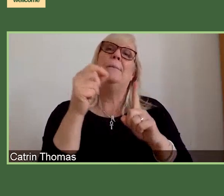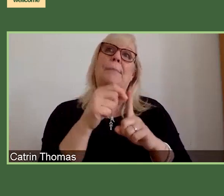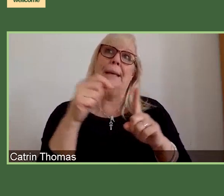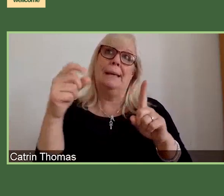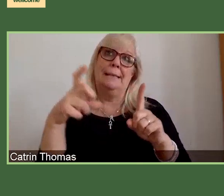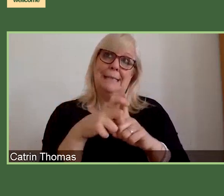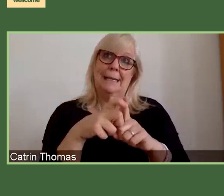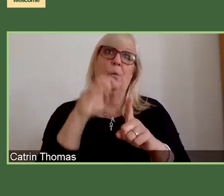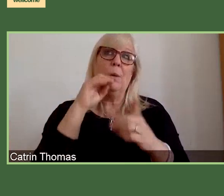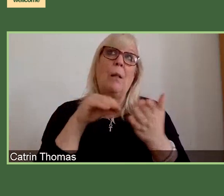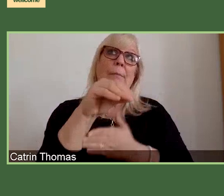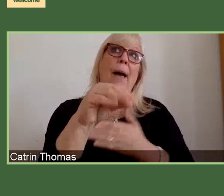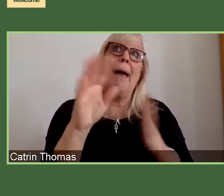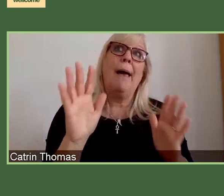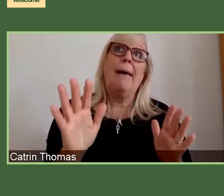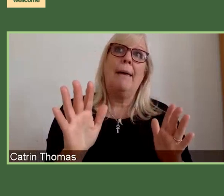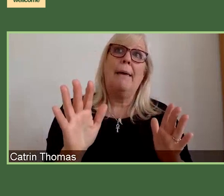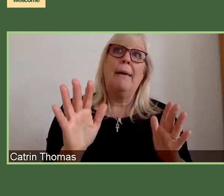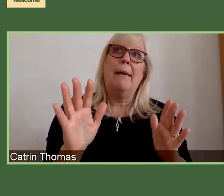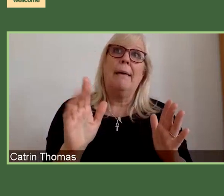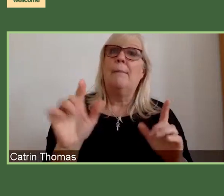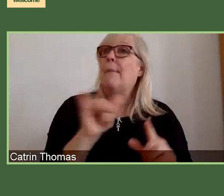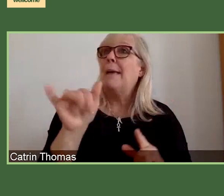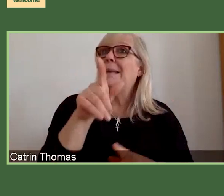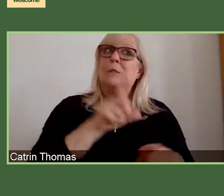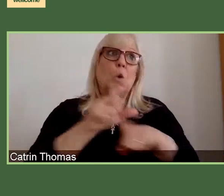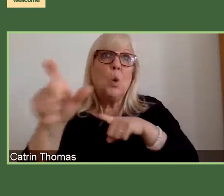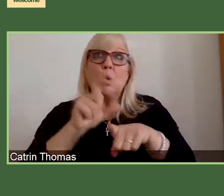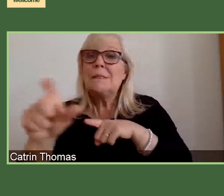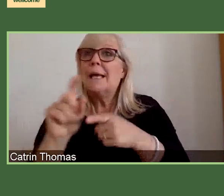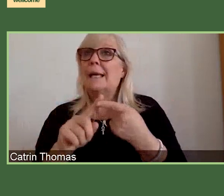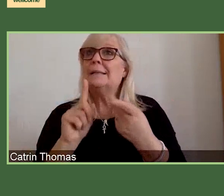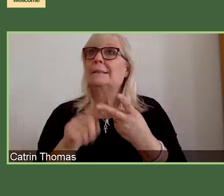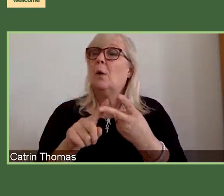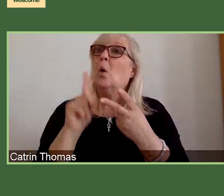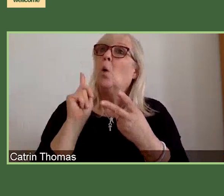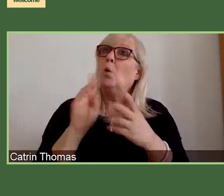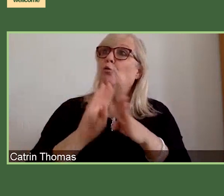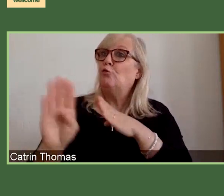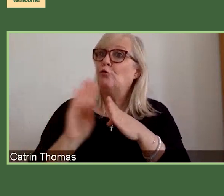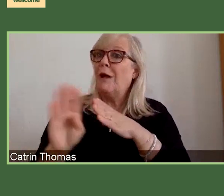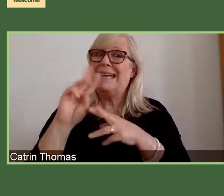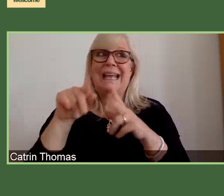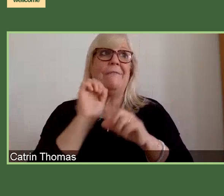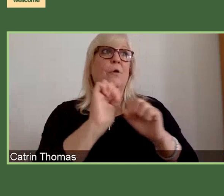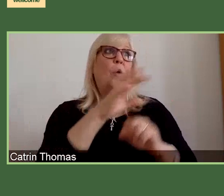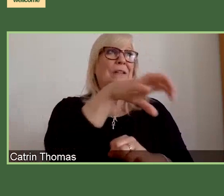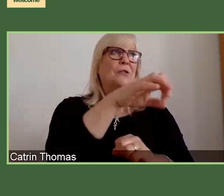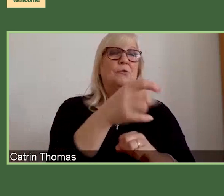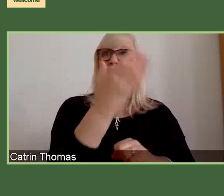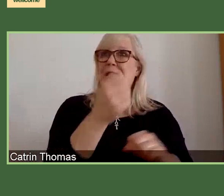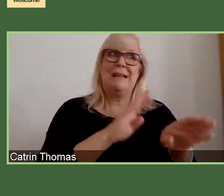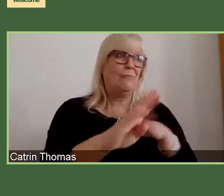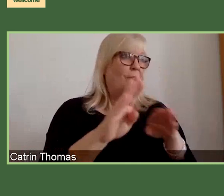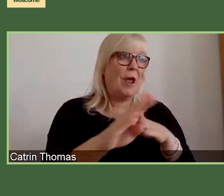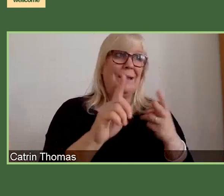courses, where that training is not available within an institution, a researcher can request it on the grant.